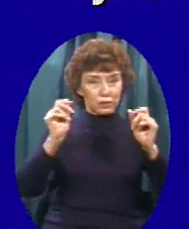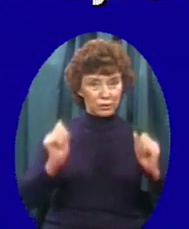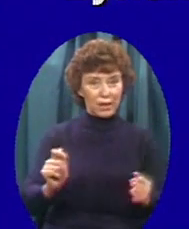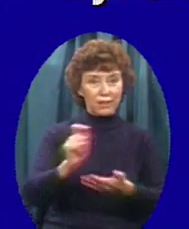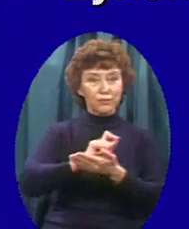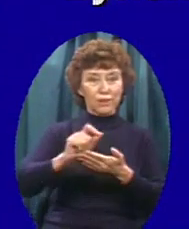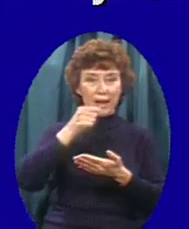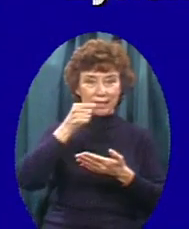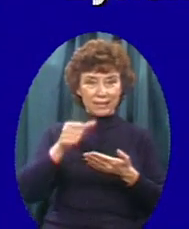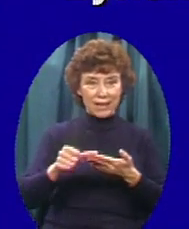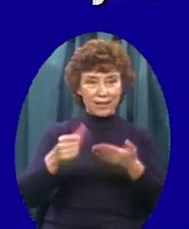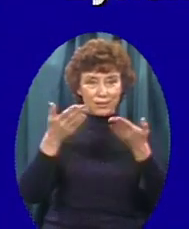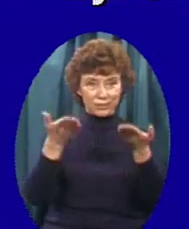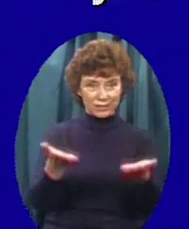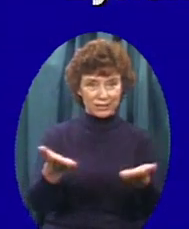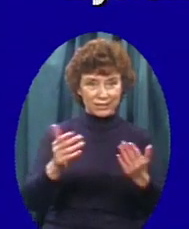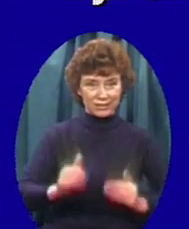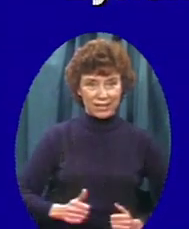Virginia